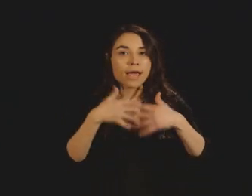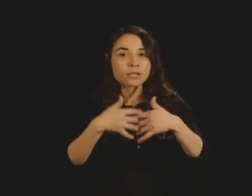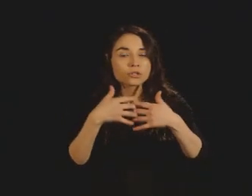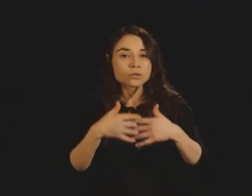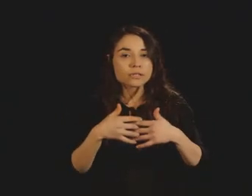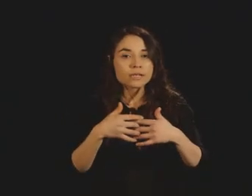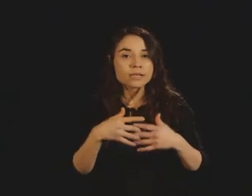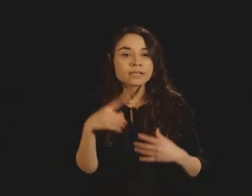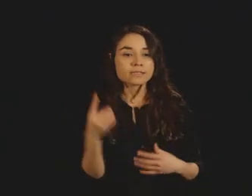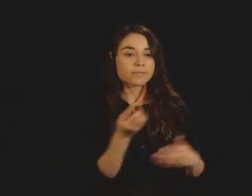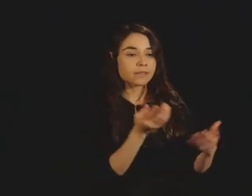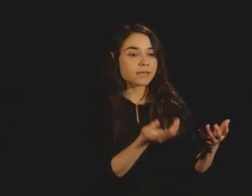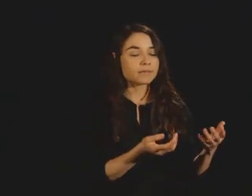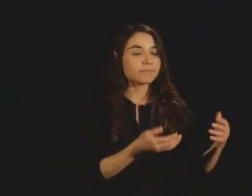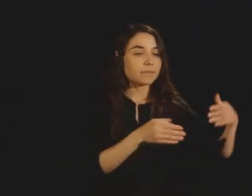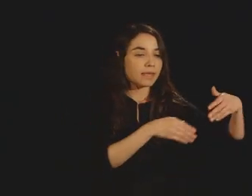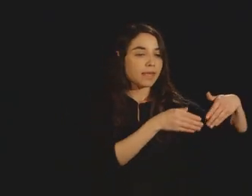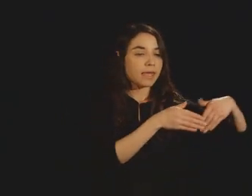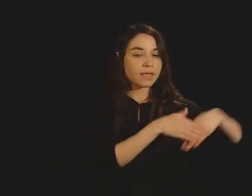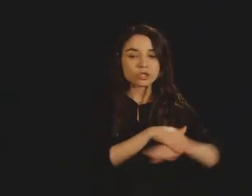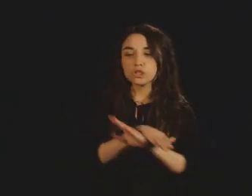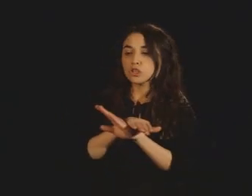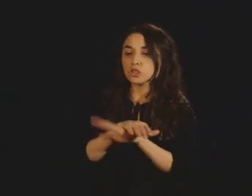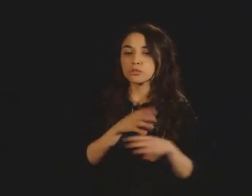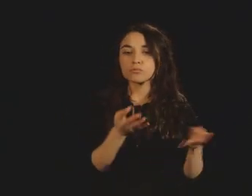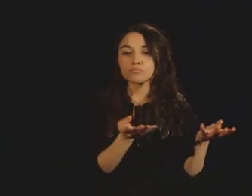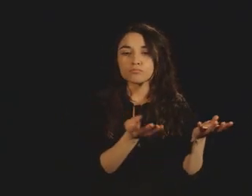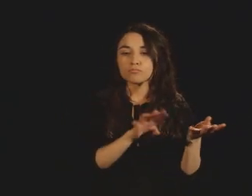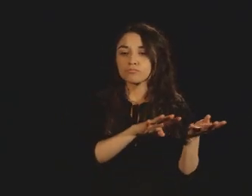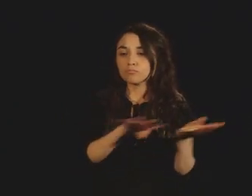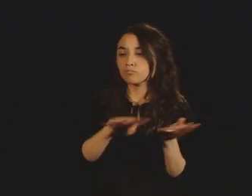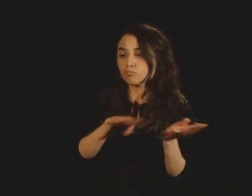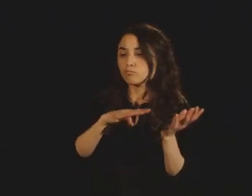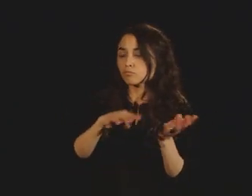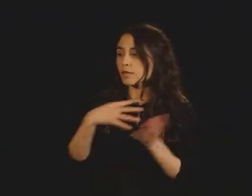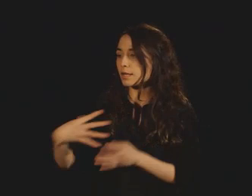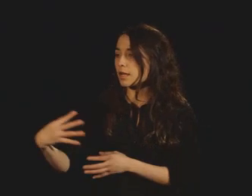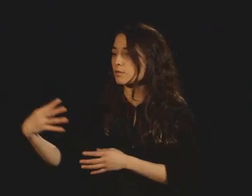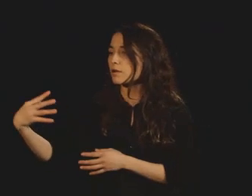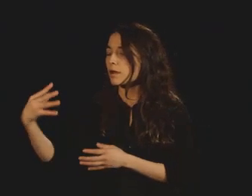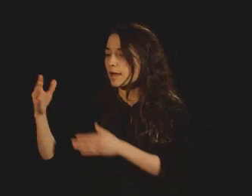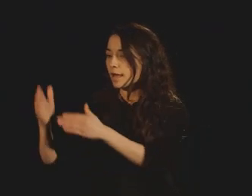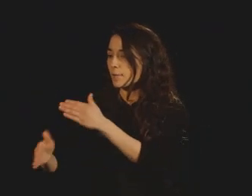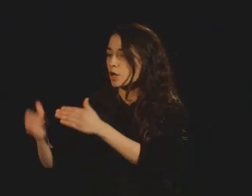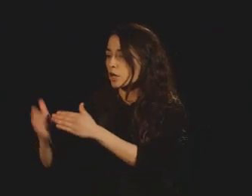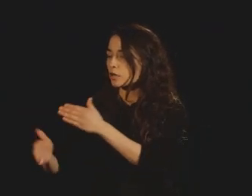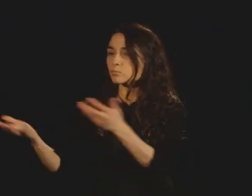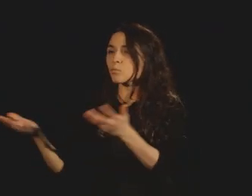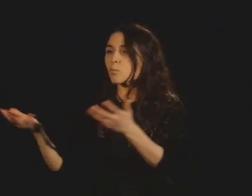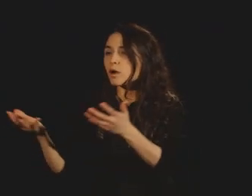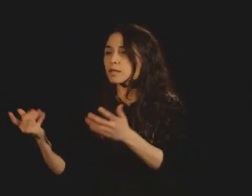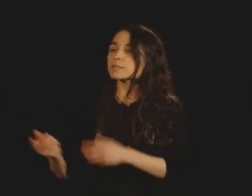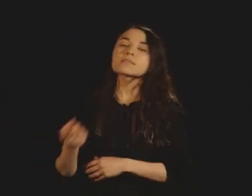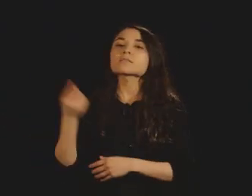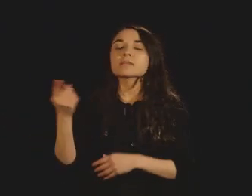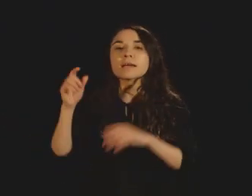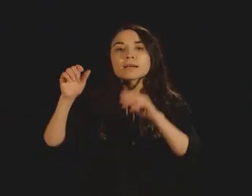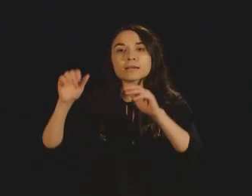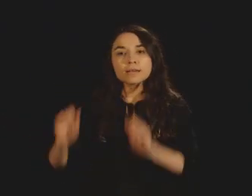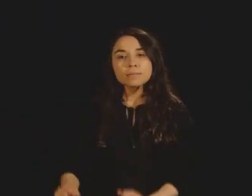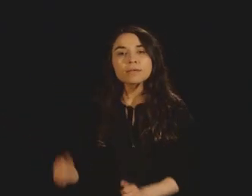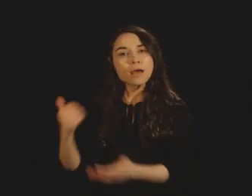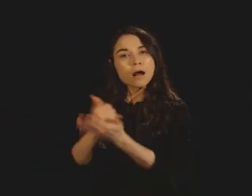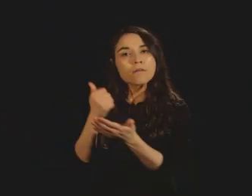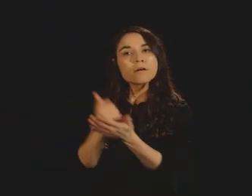once they get in, they can be converted to something that could be even safer or worse. But the entry